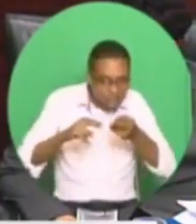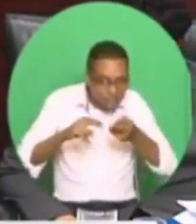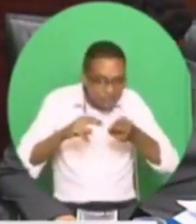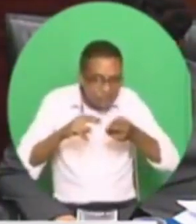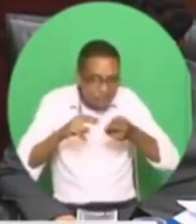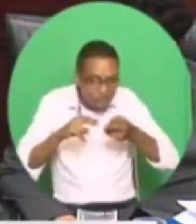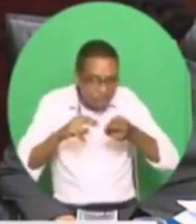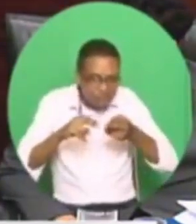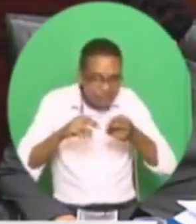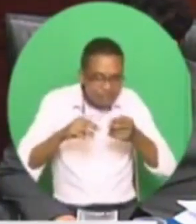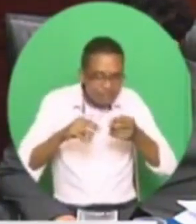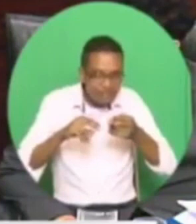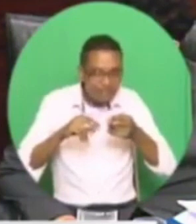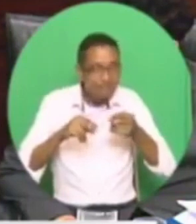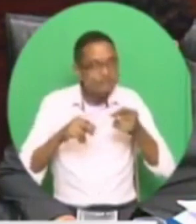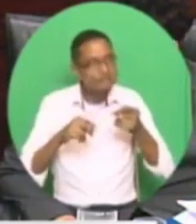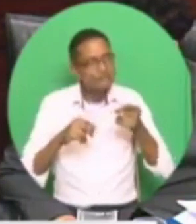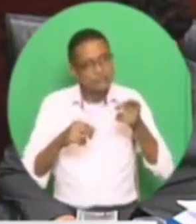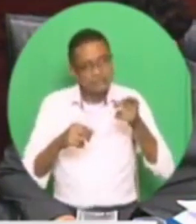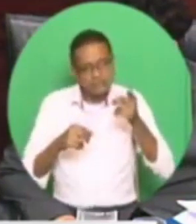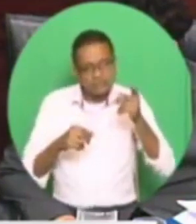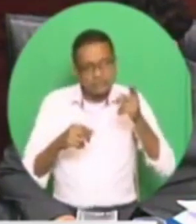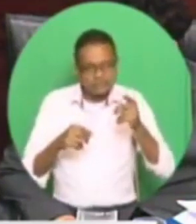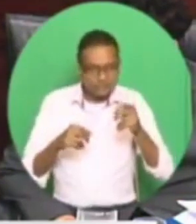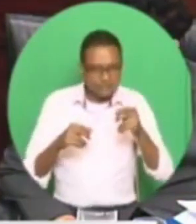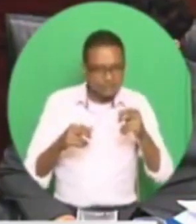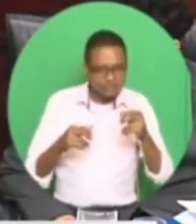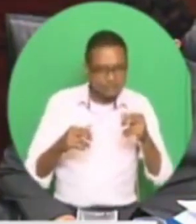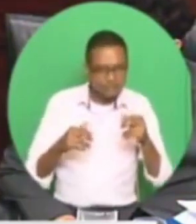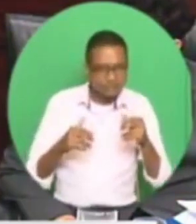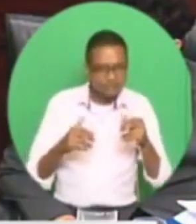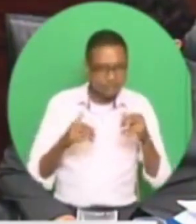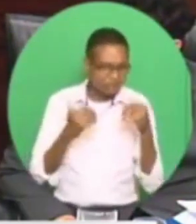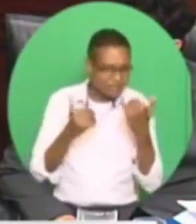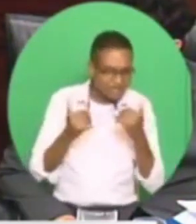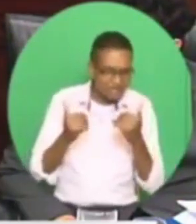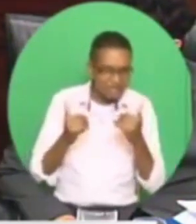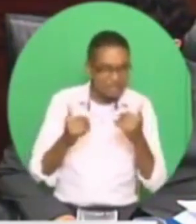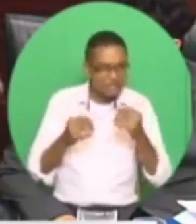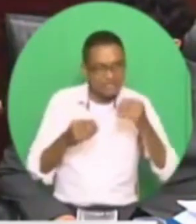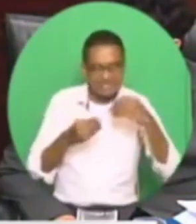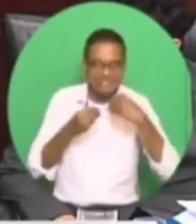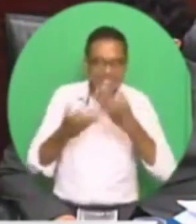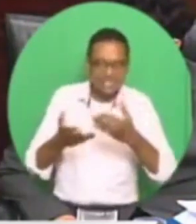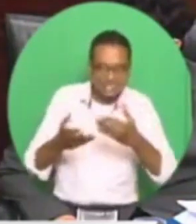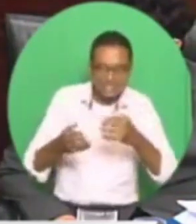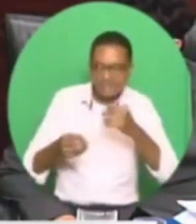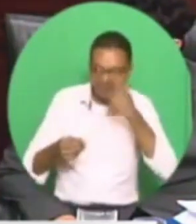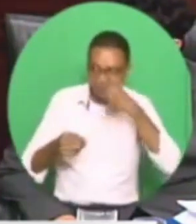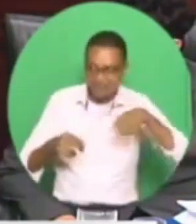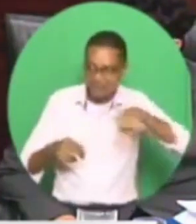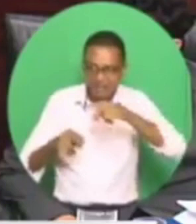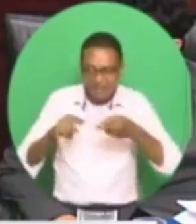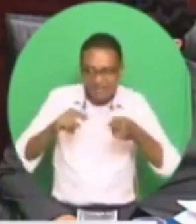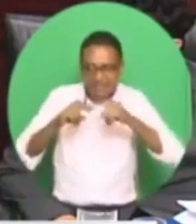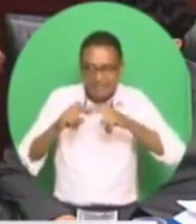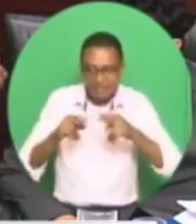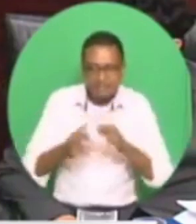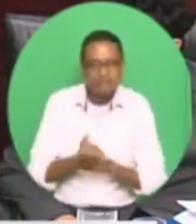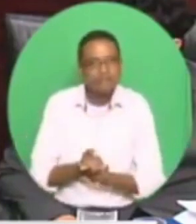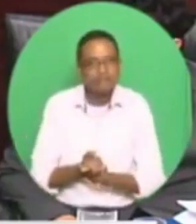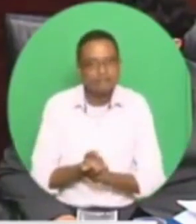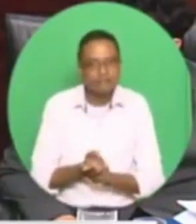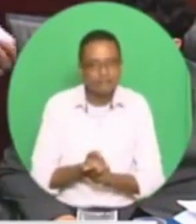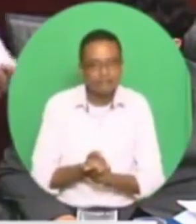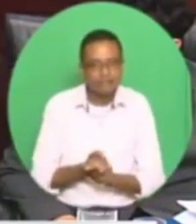playing smart with foolishness indicates, it says it's numbers and everybody knows we can have viament and